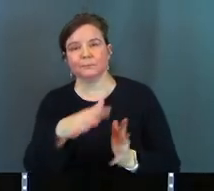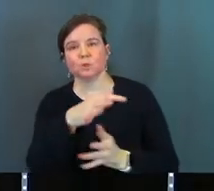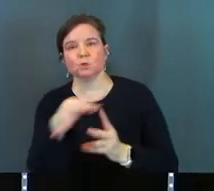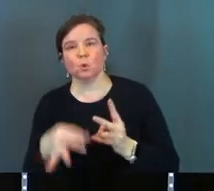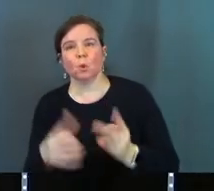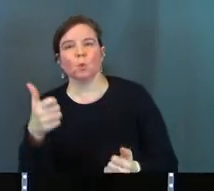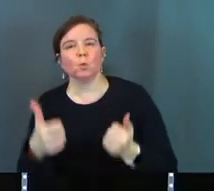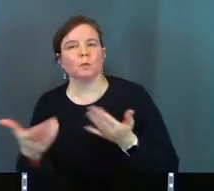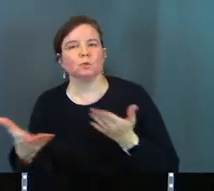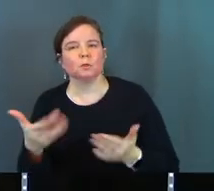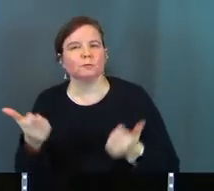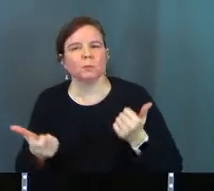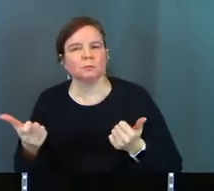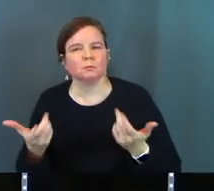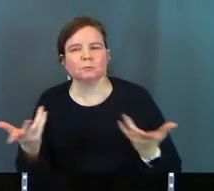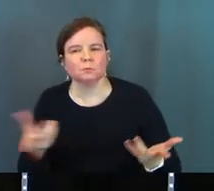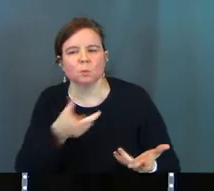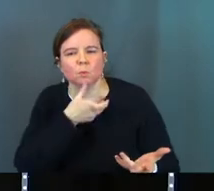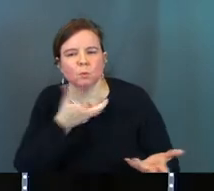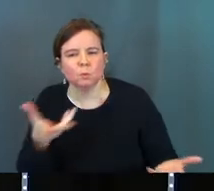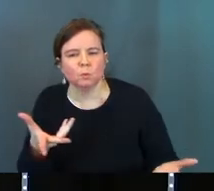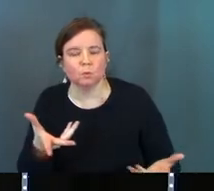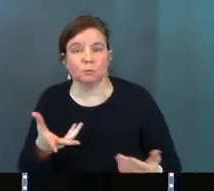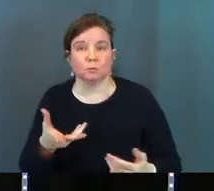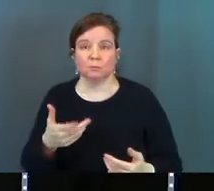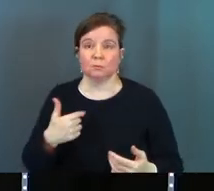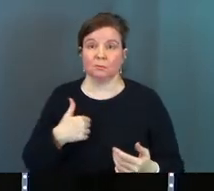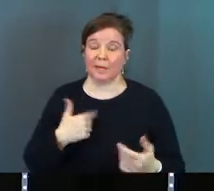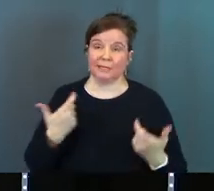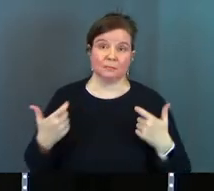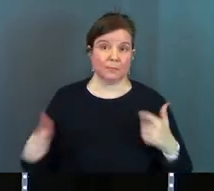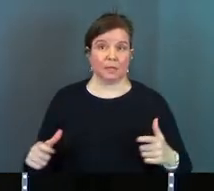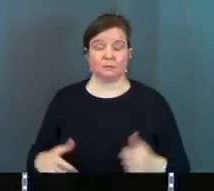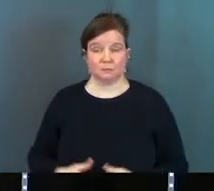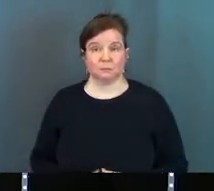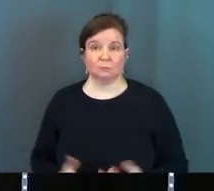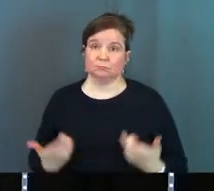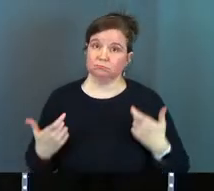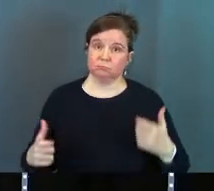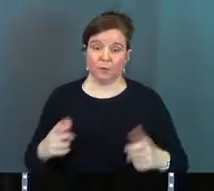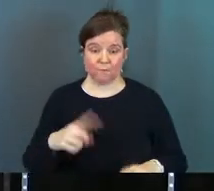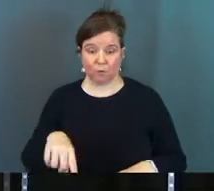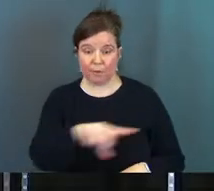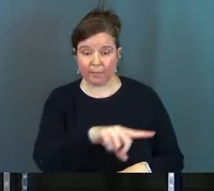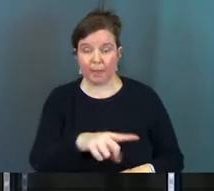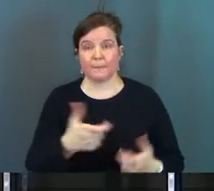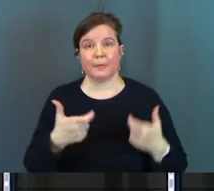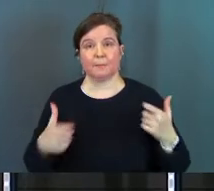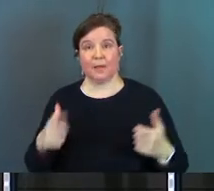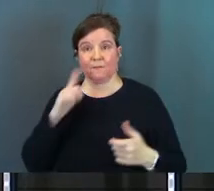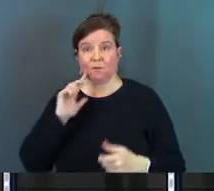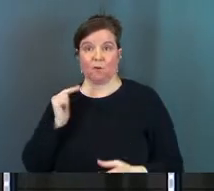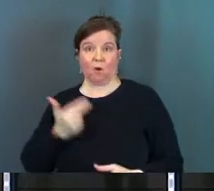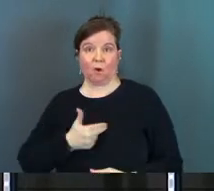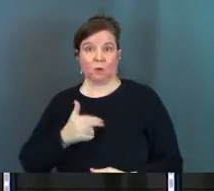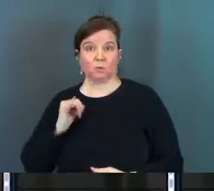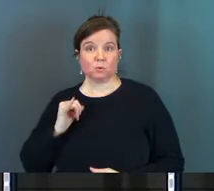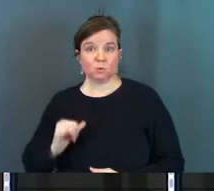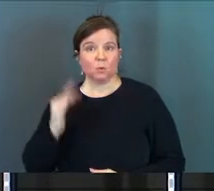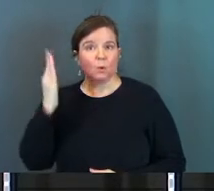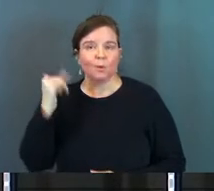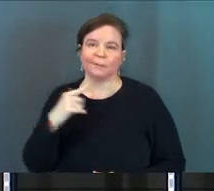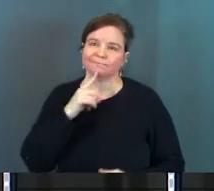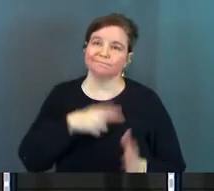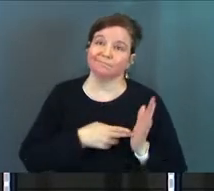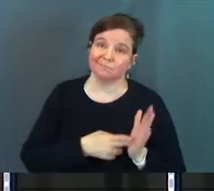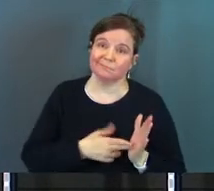Who are you going to serve? And it's massive. It's massive for them and it's massive for us because let's